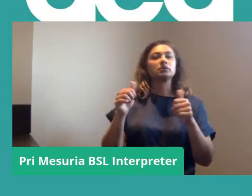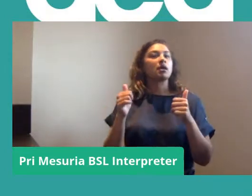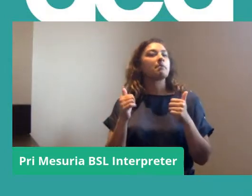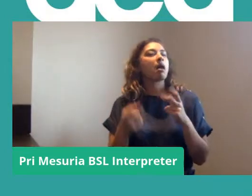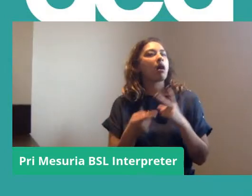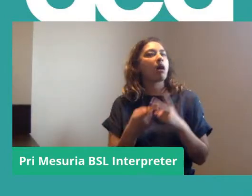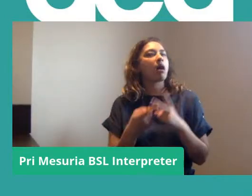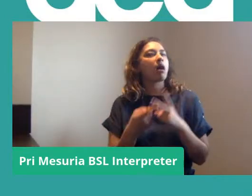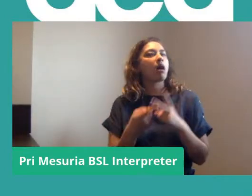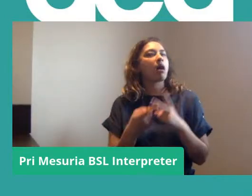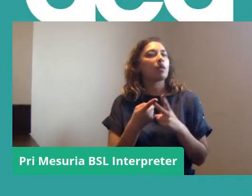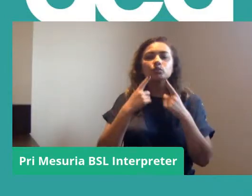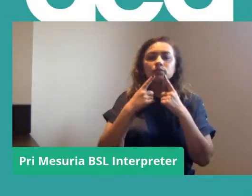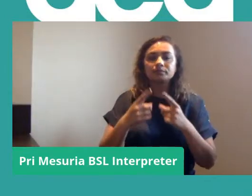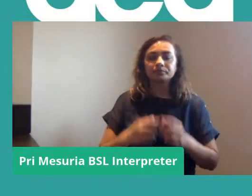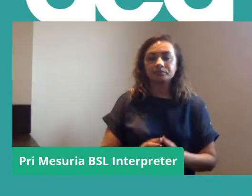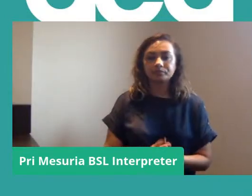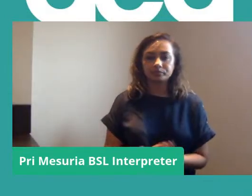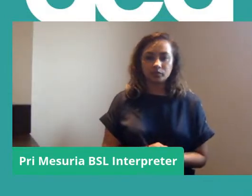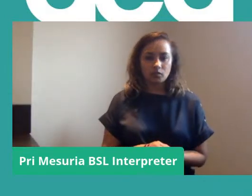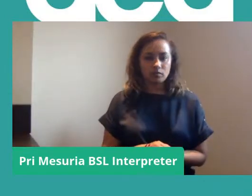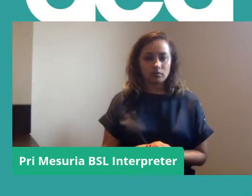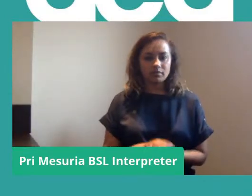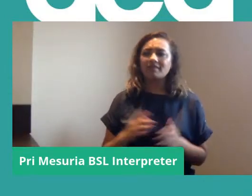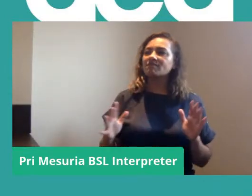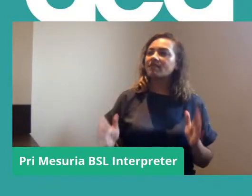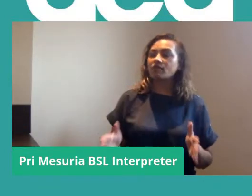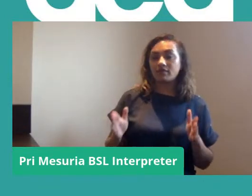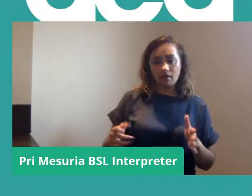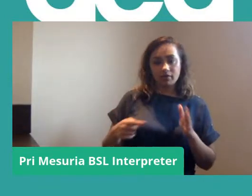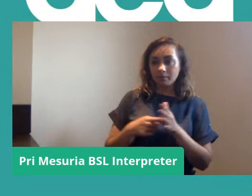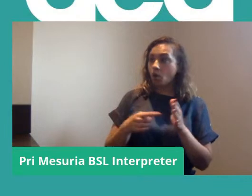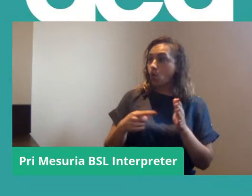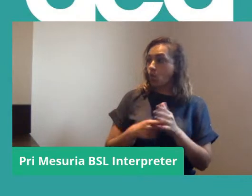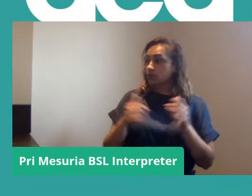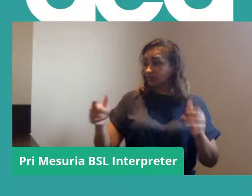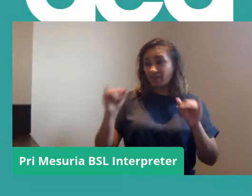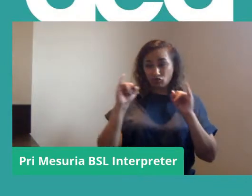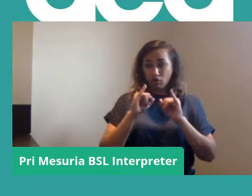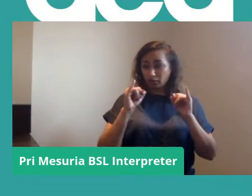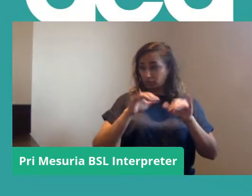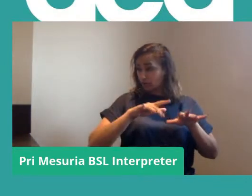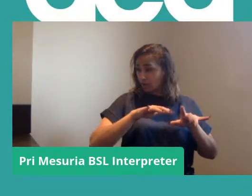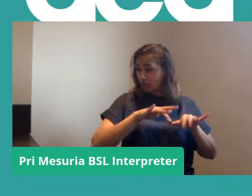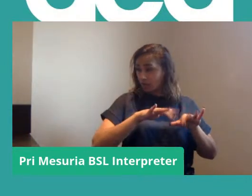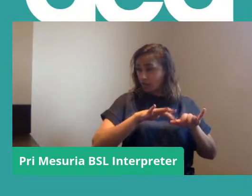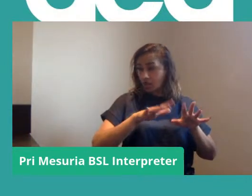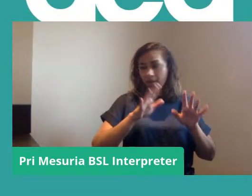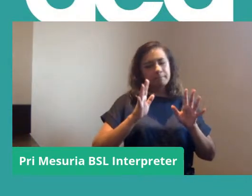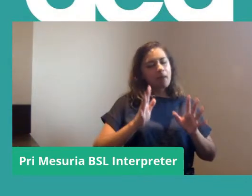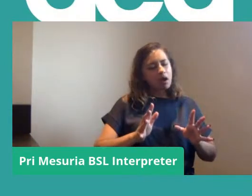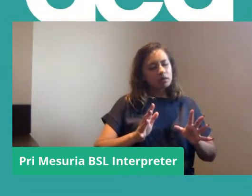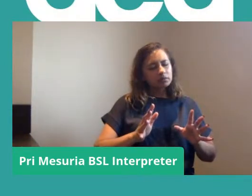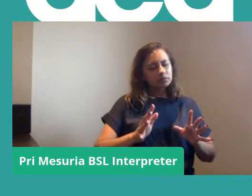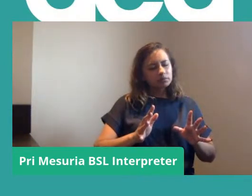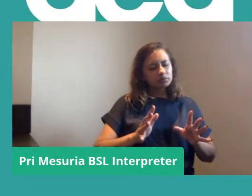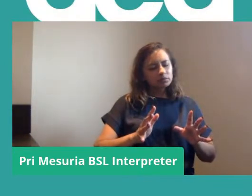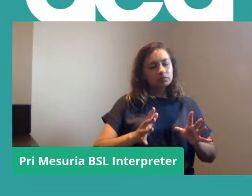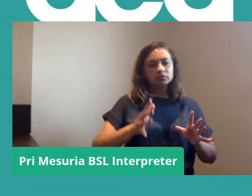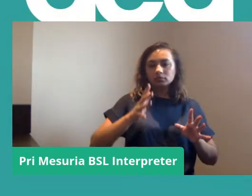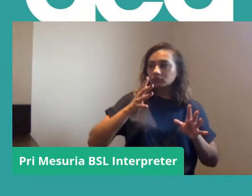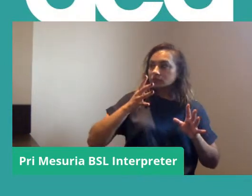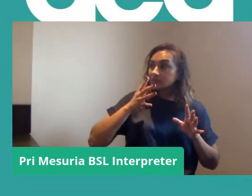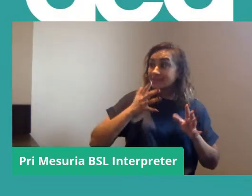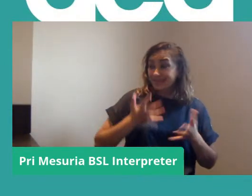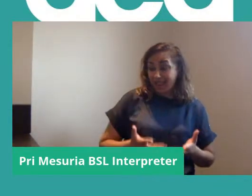it's important. We had the luxury of a crisis, but really that needs to, the groundwork needs to be